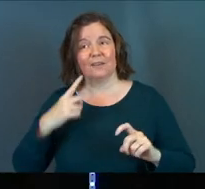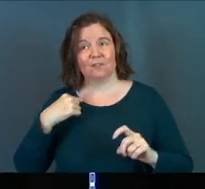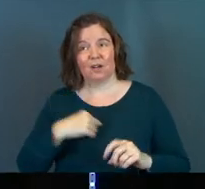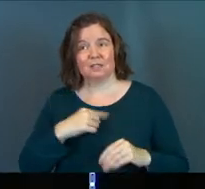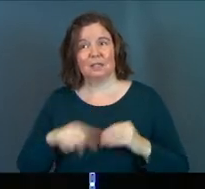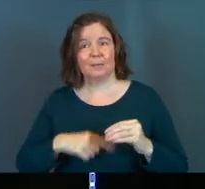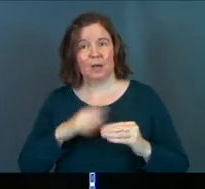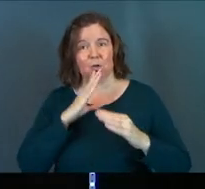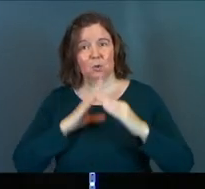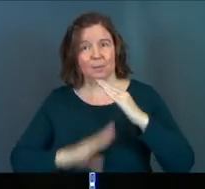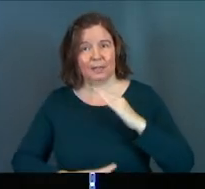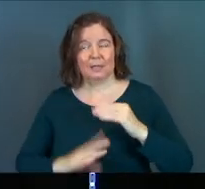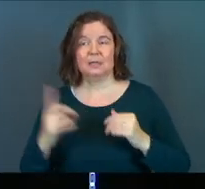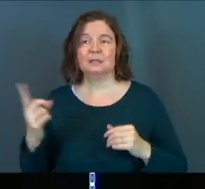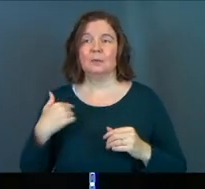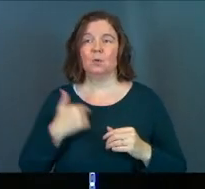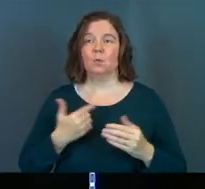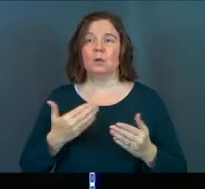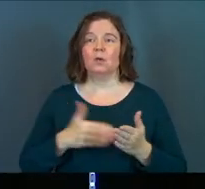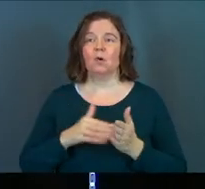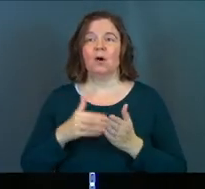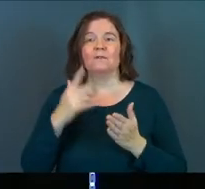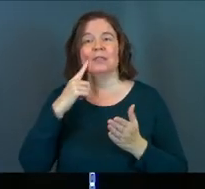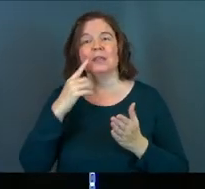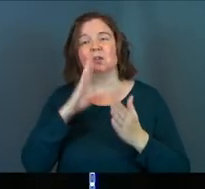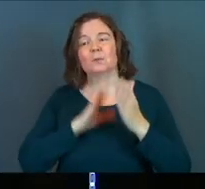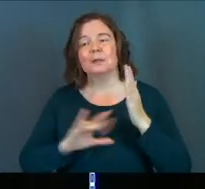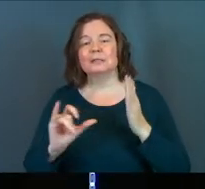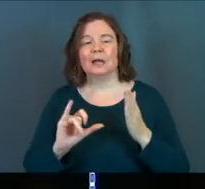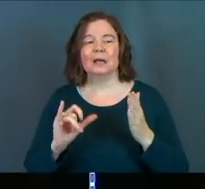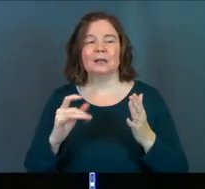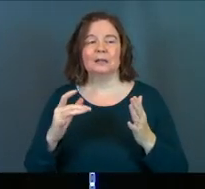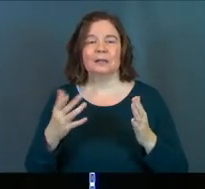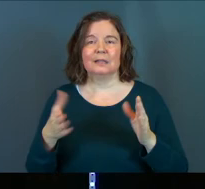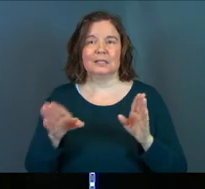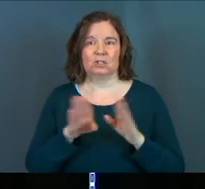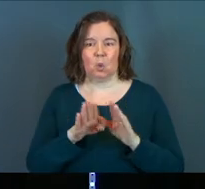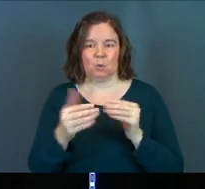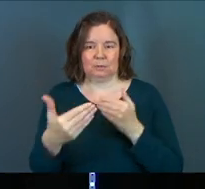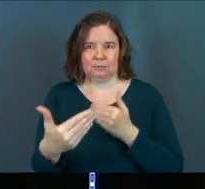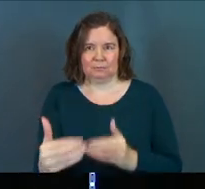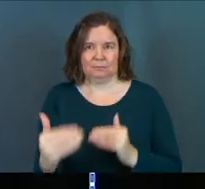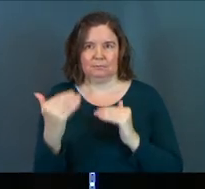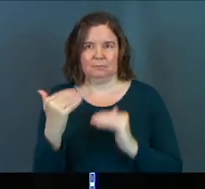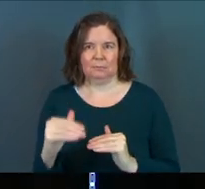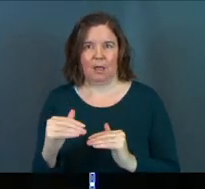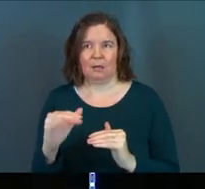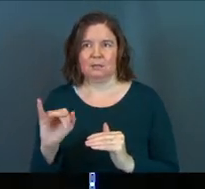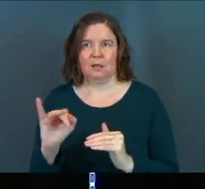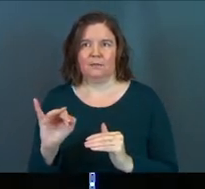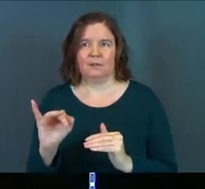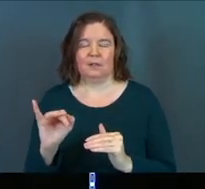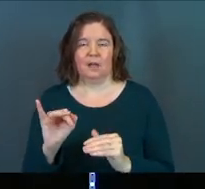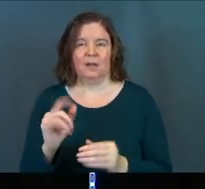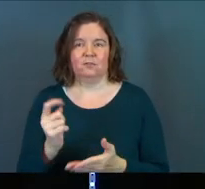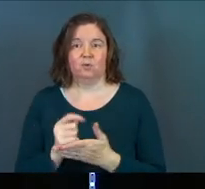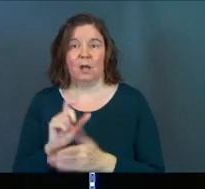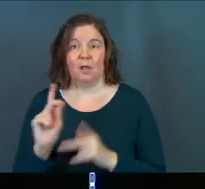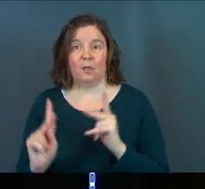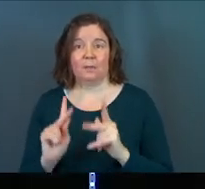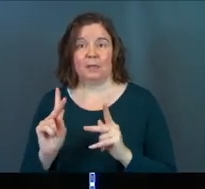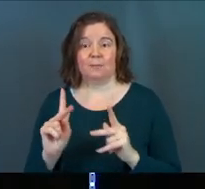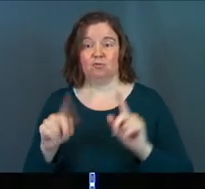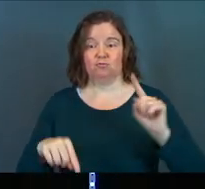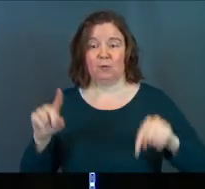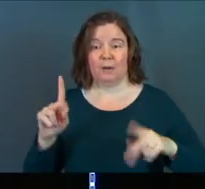for us in regards to humility. Sometimes we often think humility again is like, is this closed in box of like just treating other